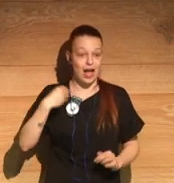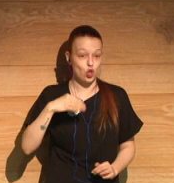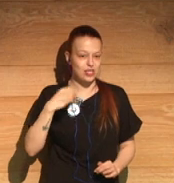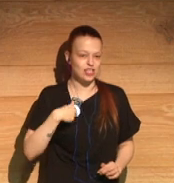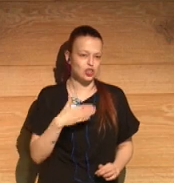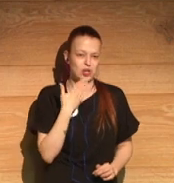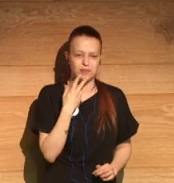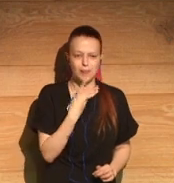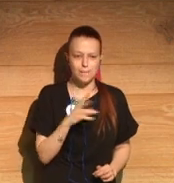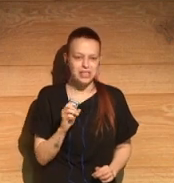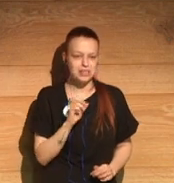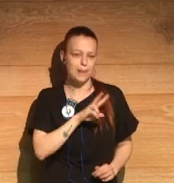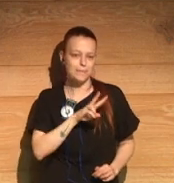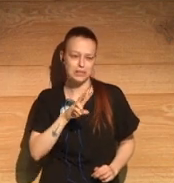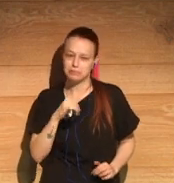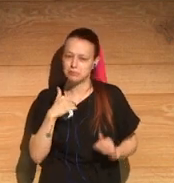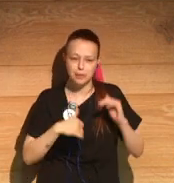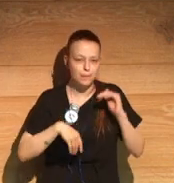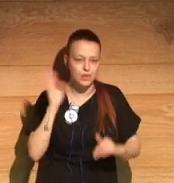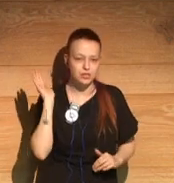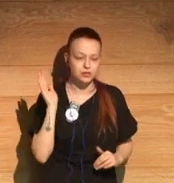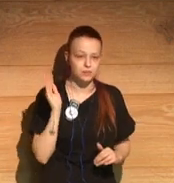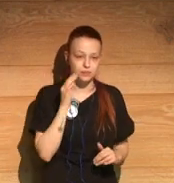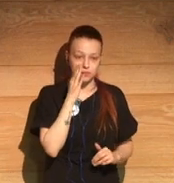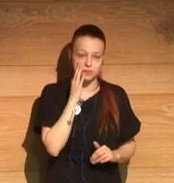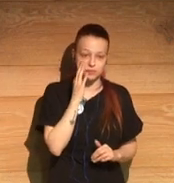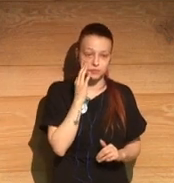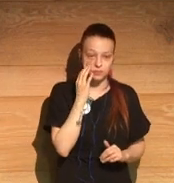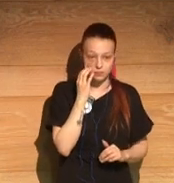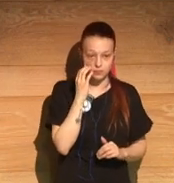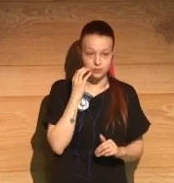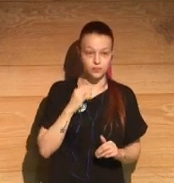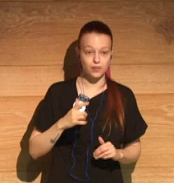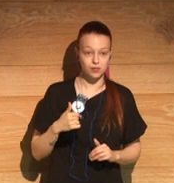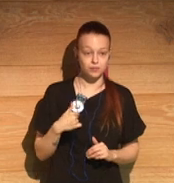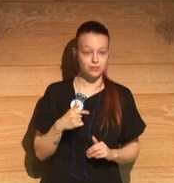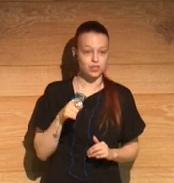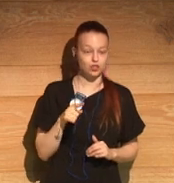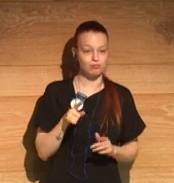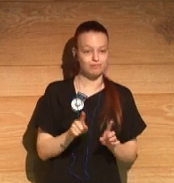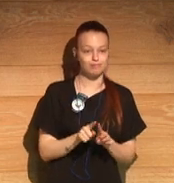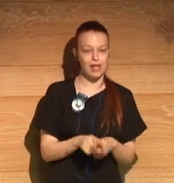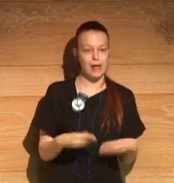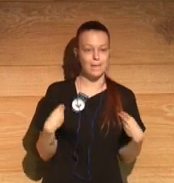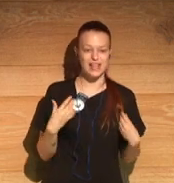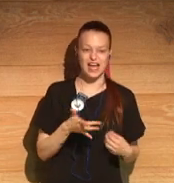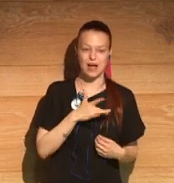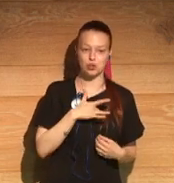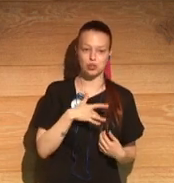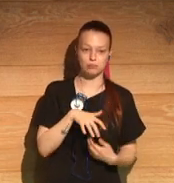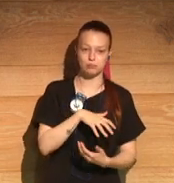and probably had quite a negative effect on me over time. But look, you know, that's life. I don't live in the past, really. And